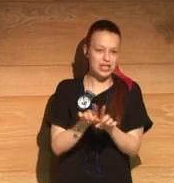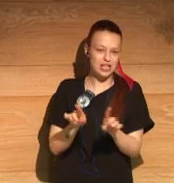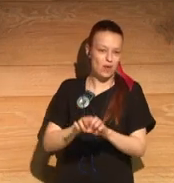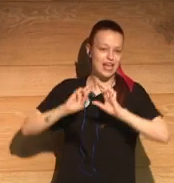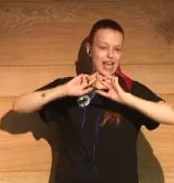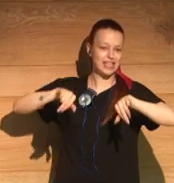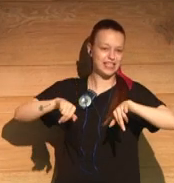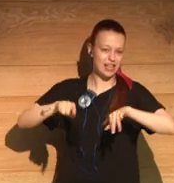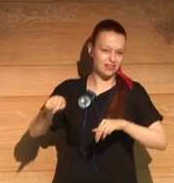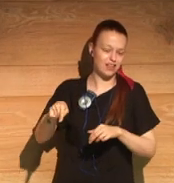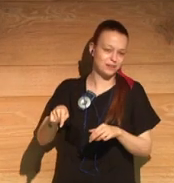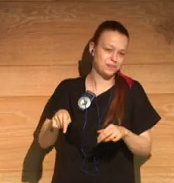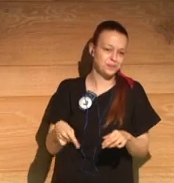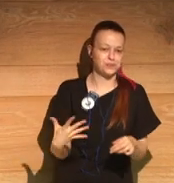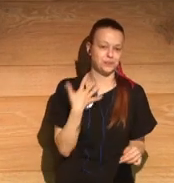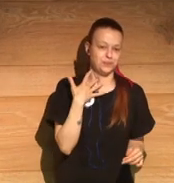were, you know, had the plague.